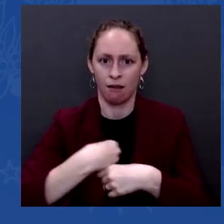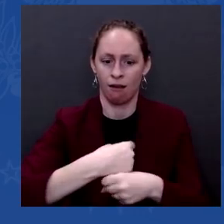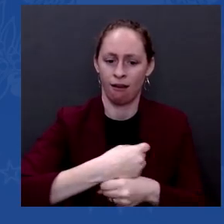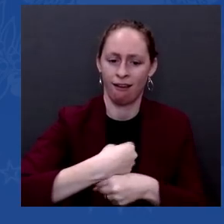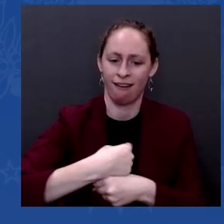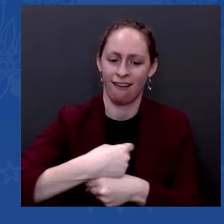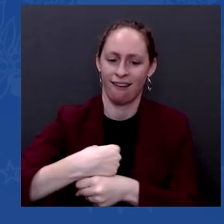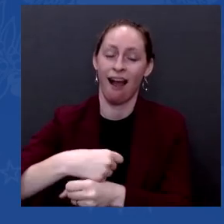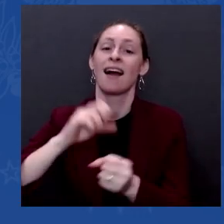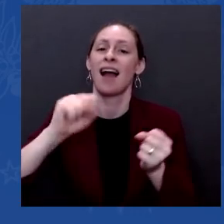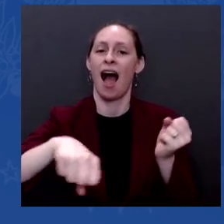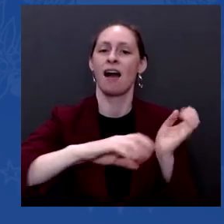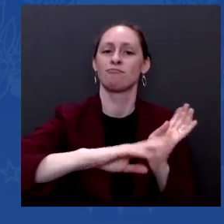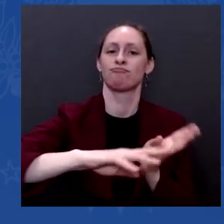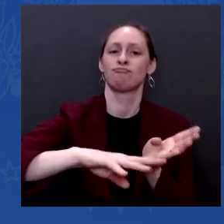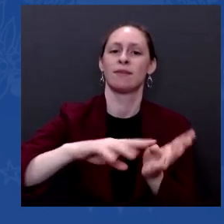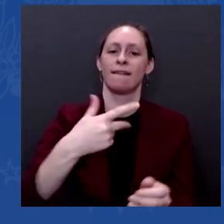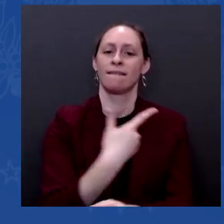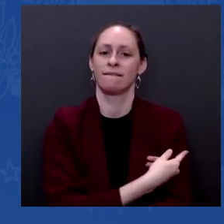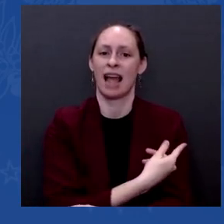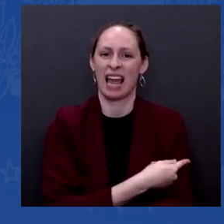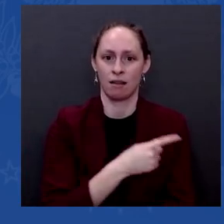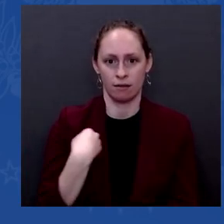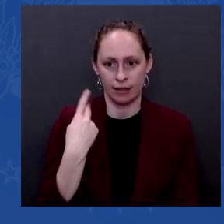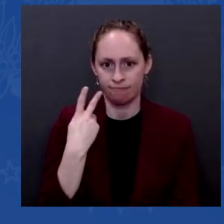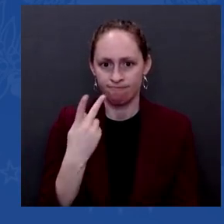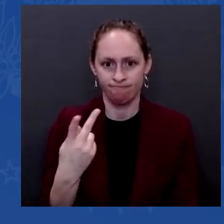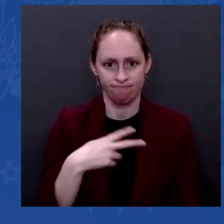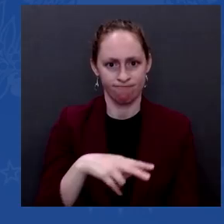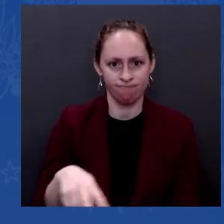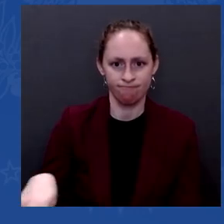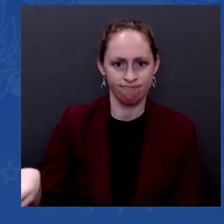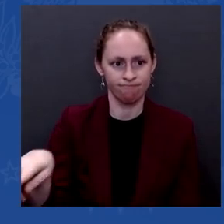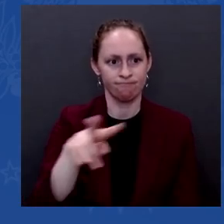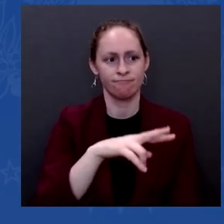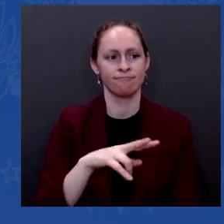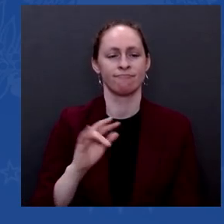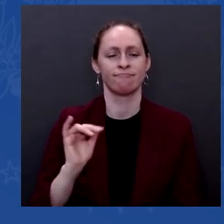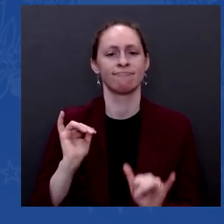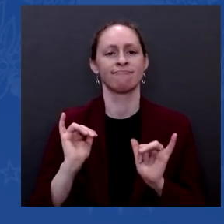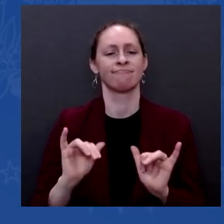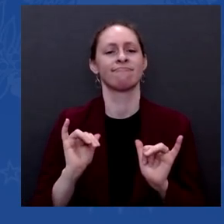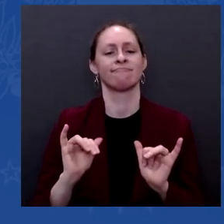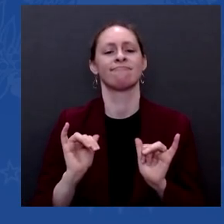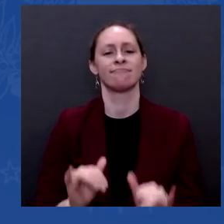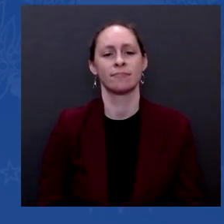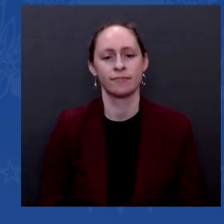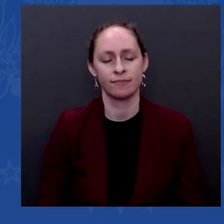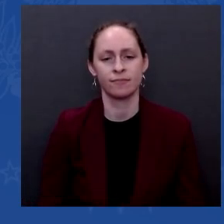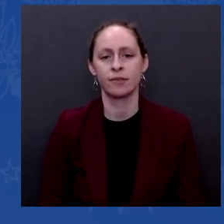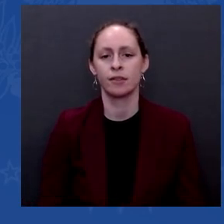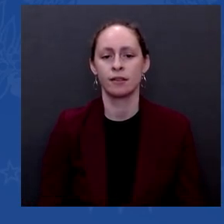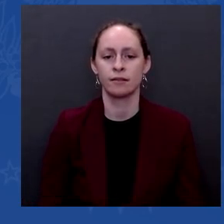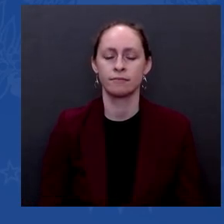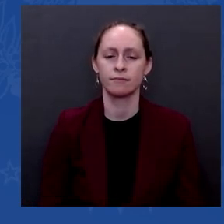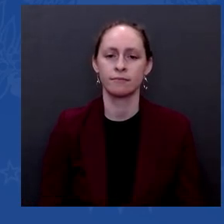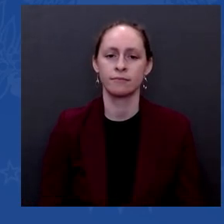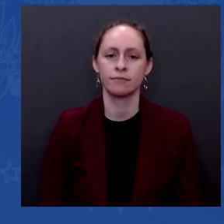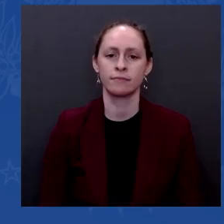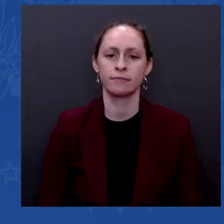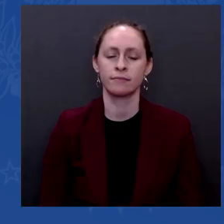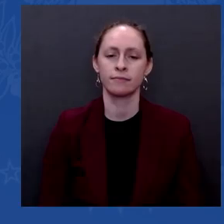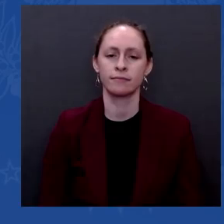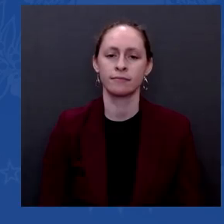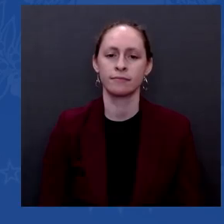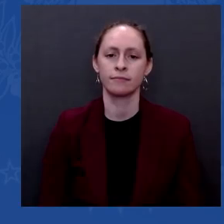We also said right now, when people in the hospitalizations are overrunning hospitals and you